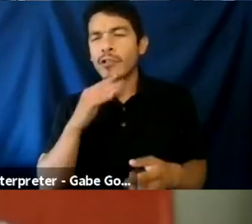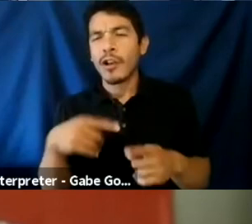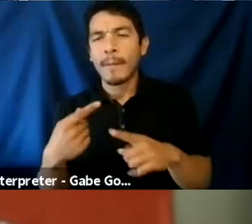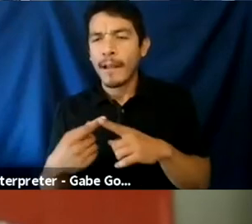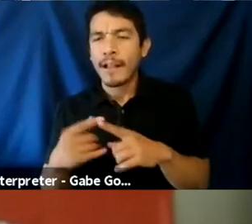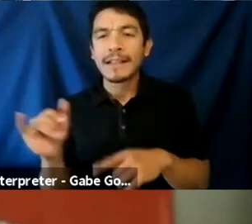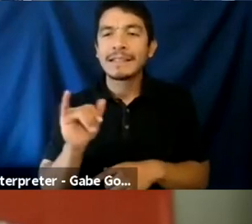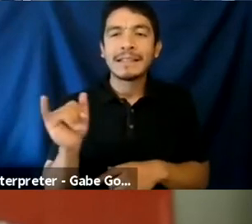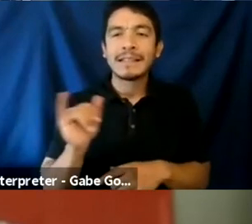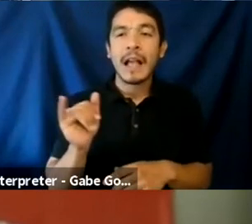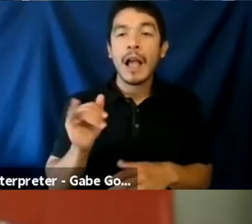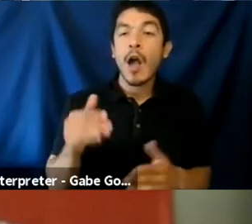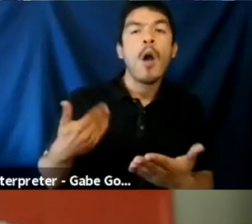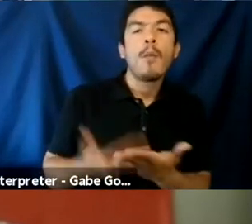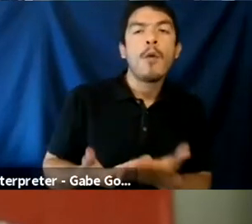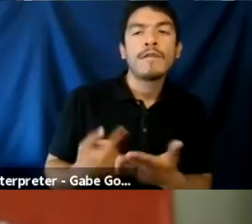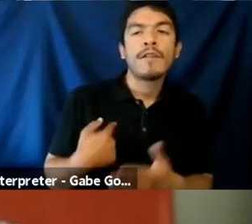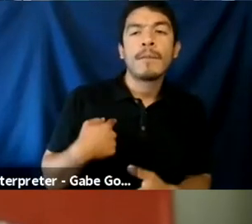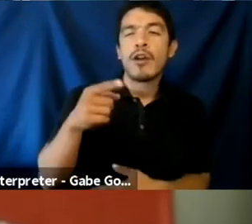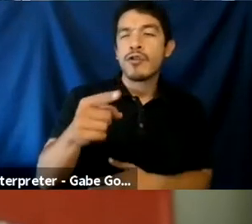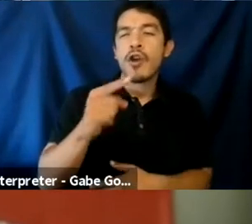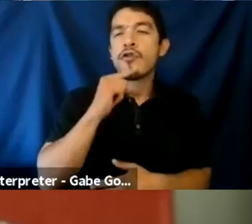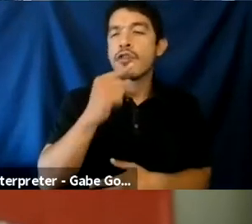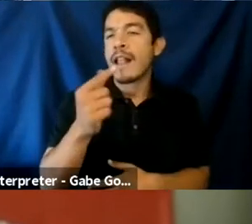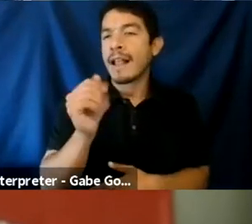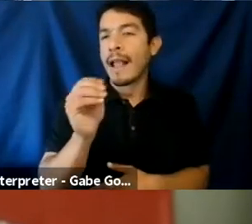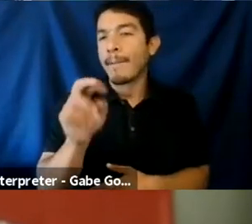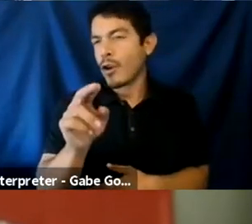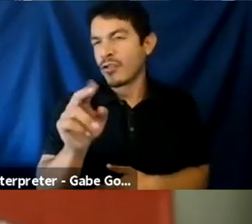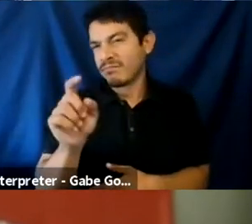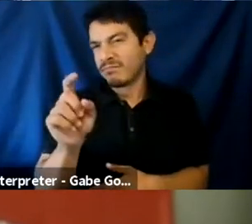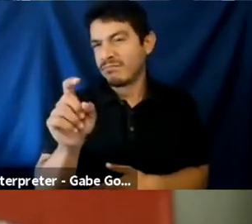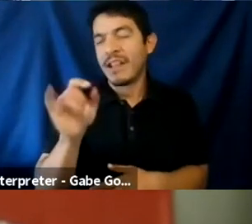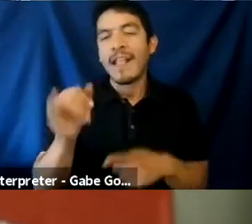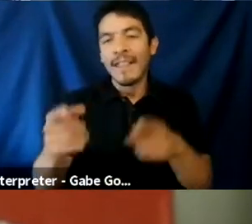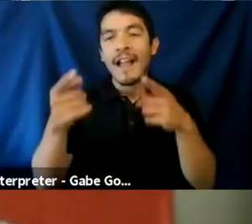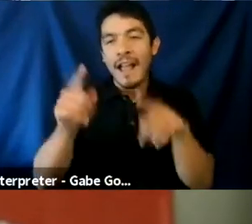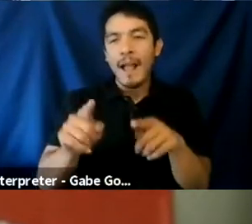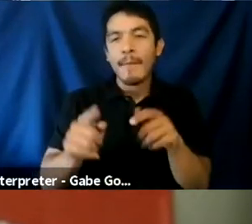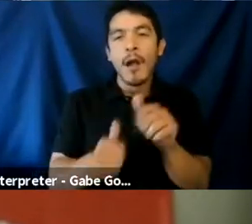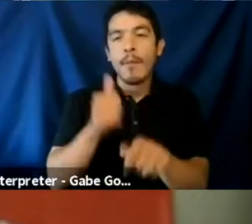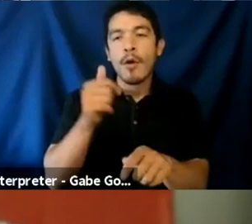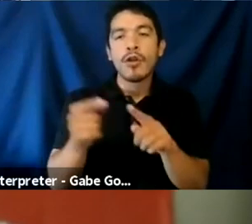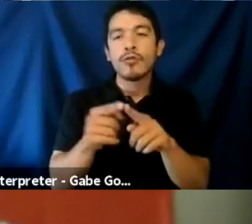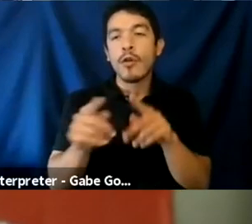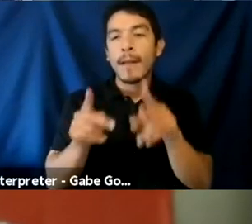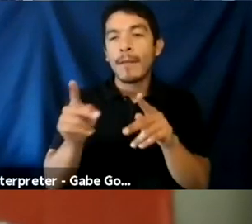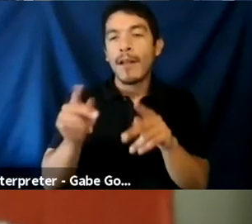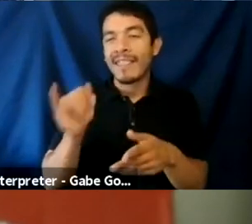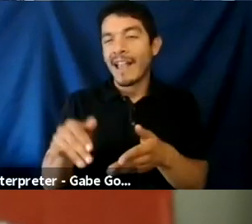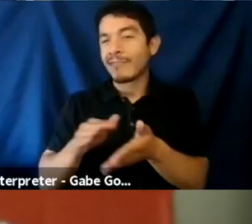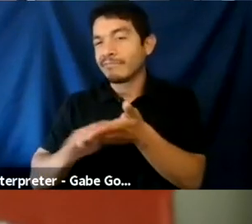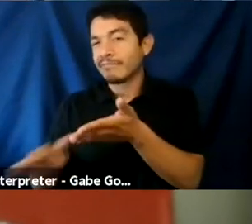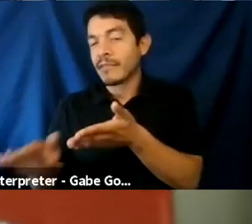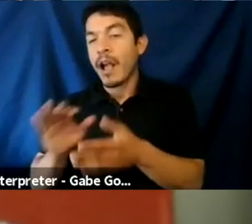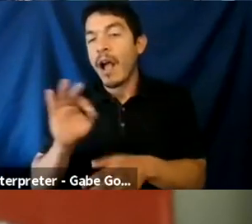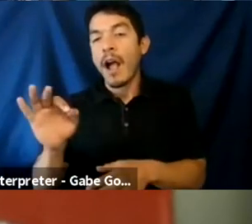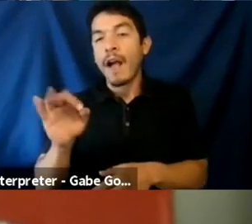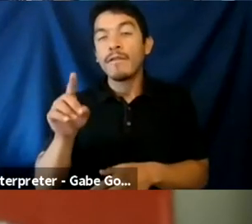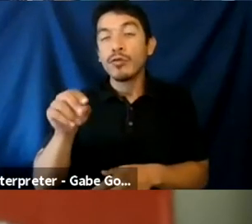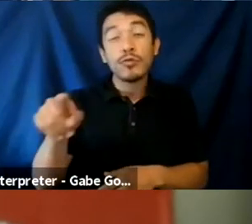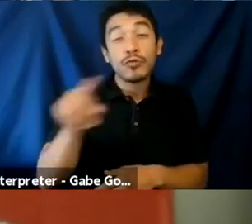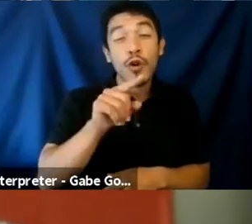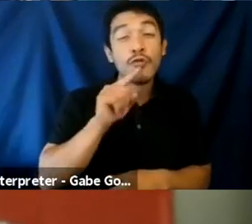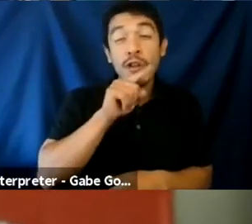is the like, prove to me that you're a real gamer. And this happens mostly to marginalized folks, um, of like, do you